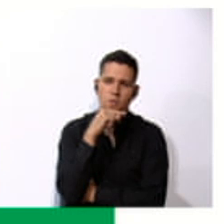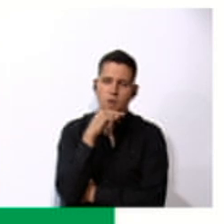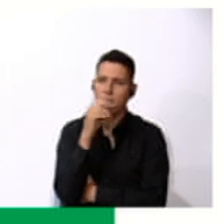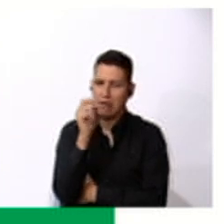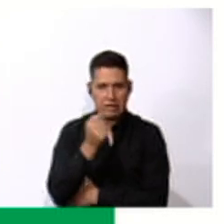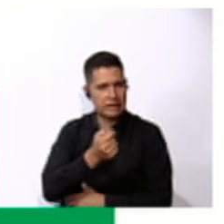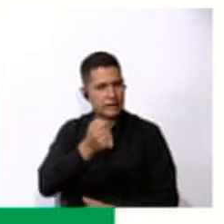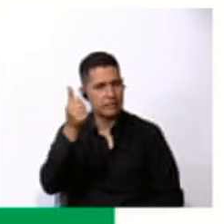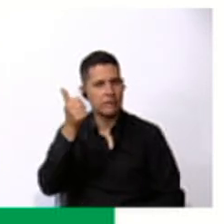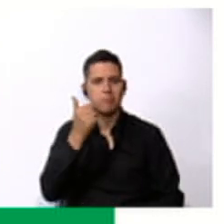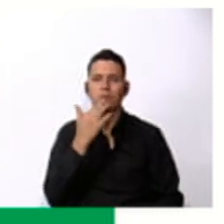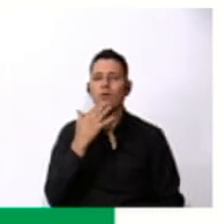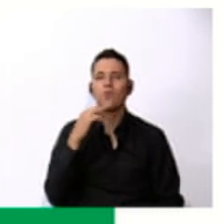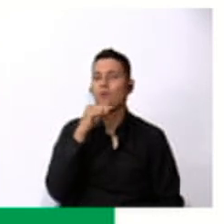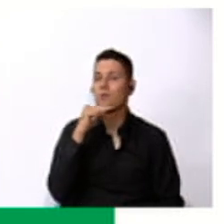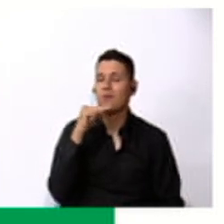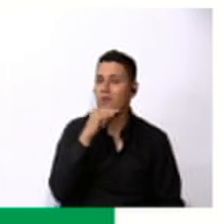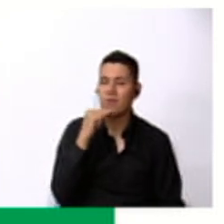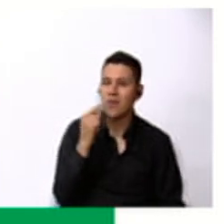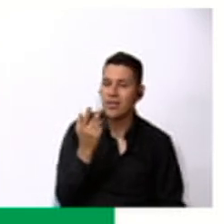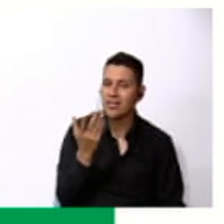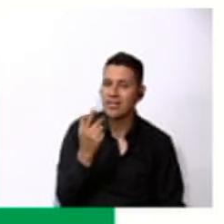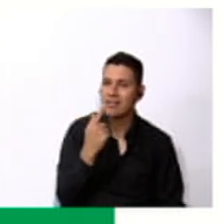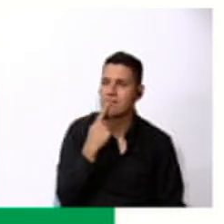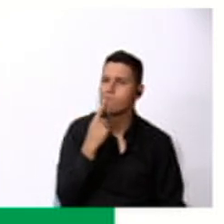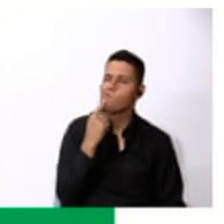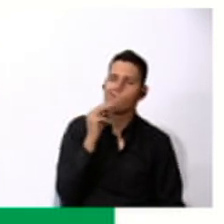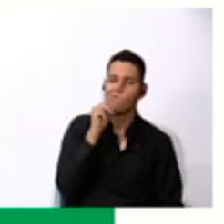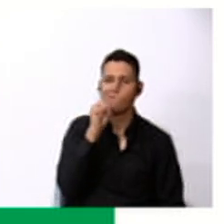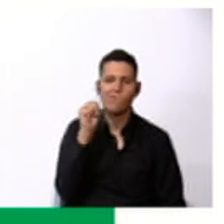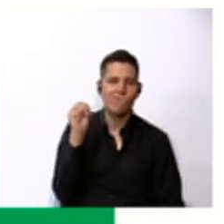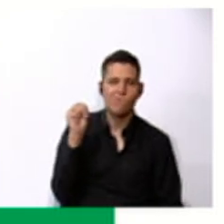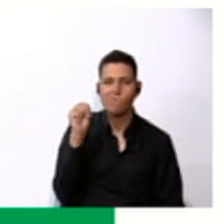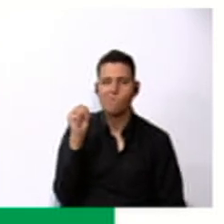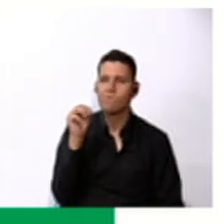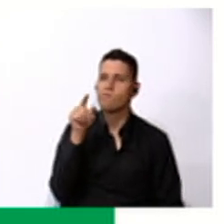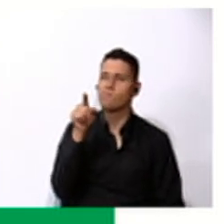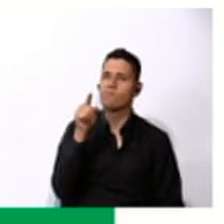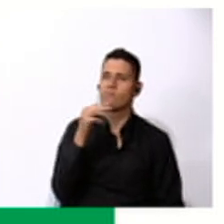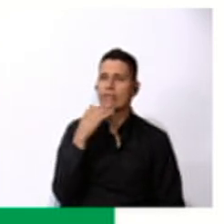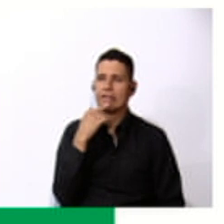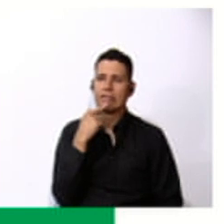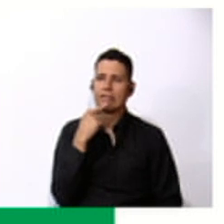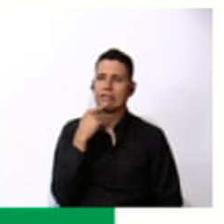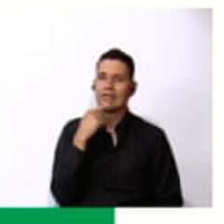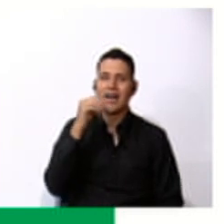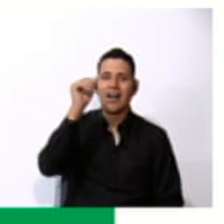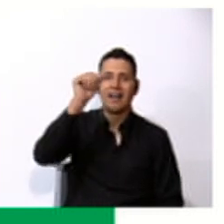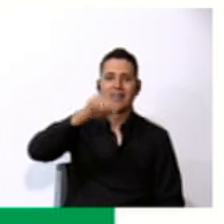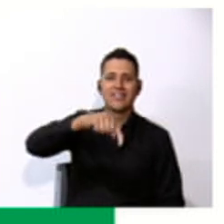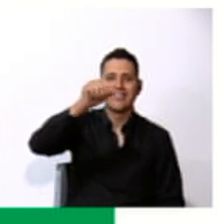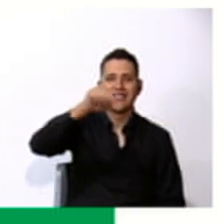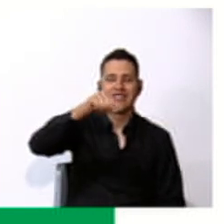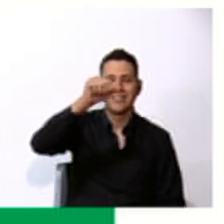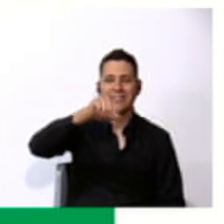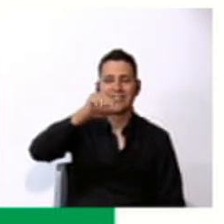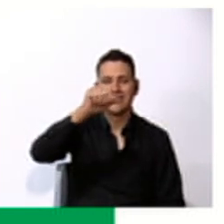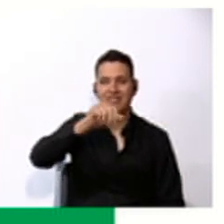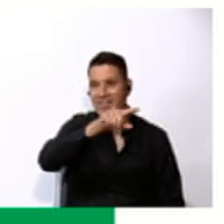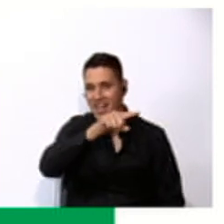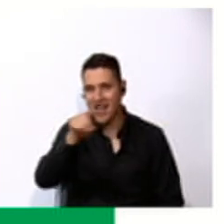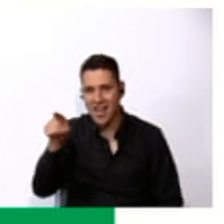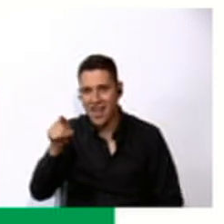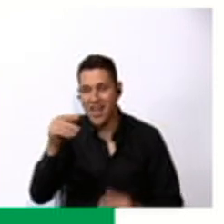Let's see color red. Hmm, oh, teacher. Yeah. Hey, kids at